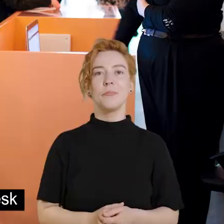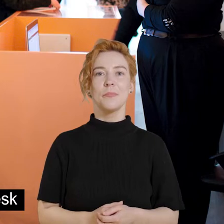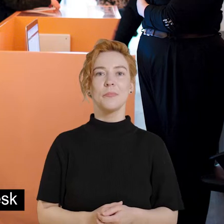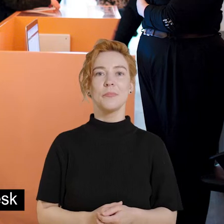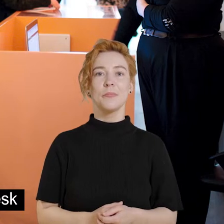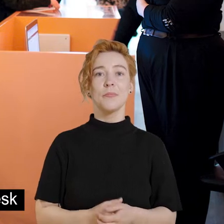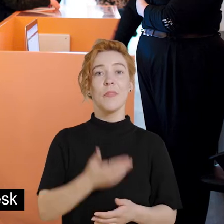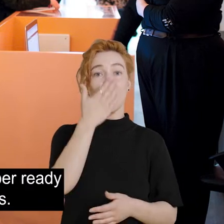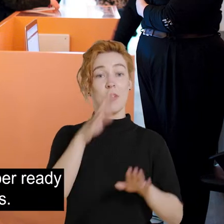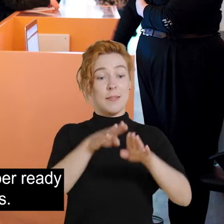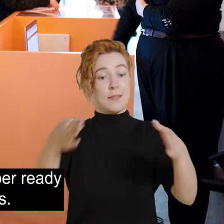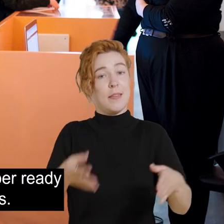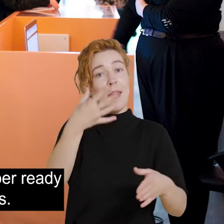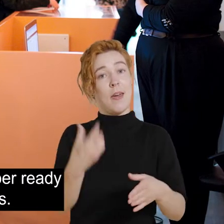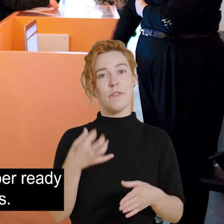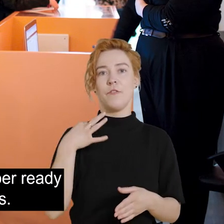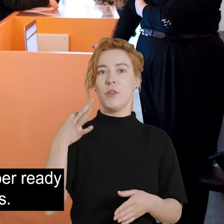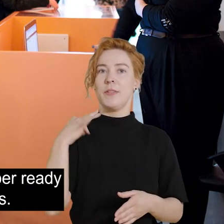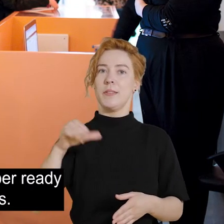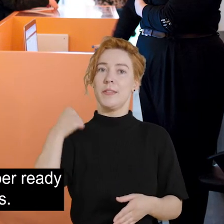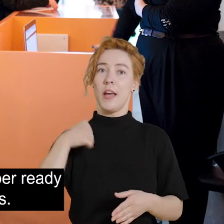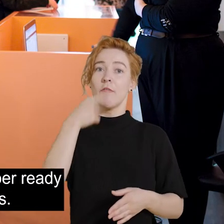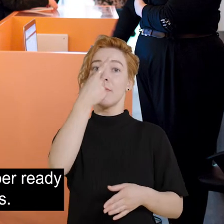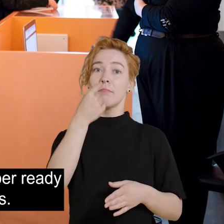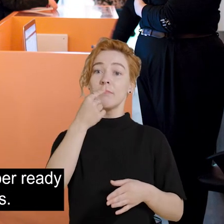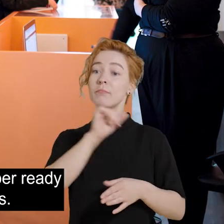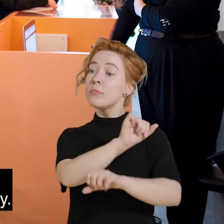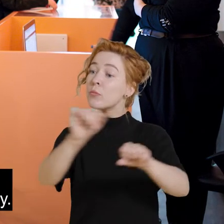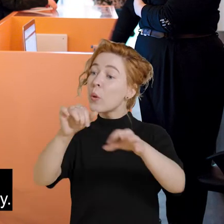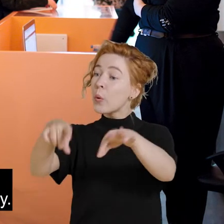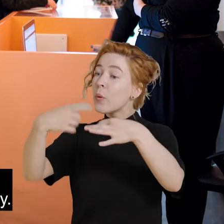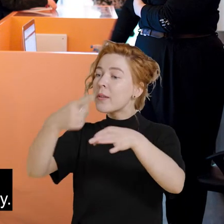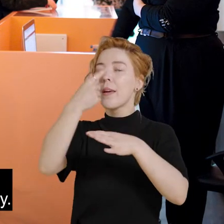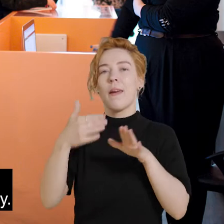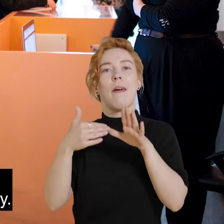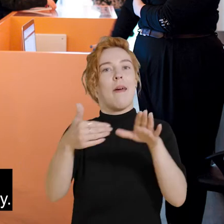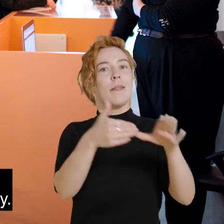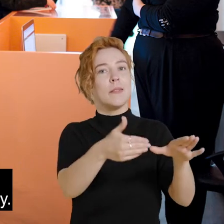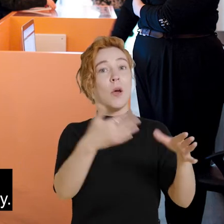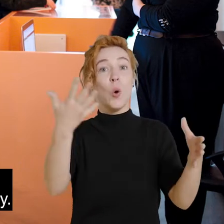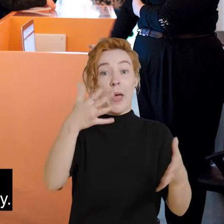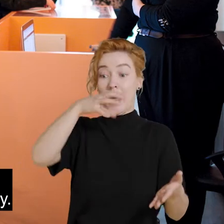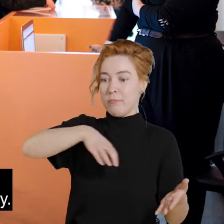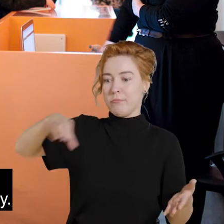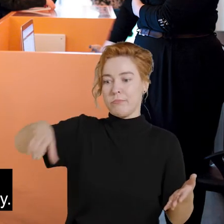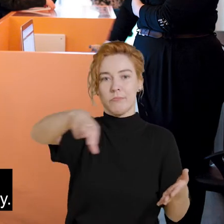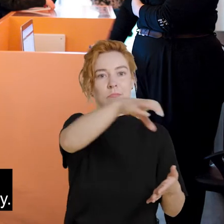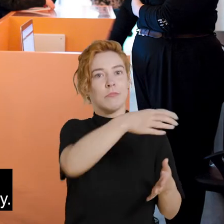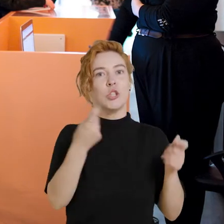There is always a front desk with a volunteer or staff member ready to answer your questions, but the exact location of the front desk can vary.